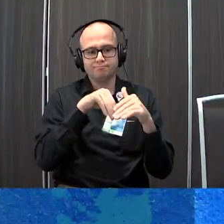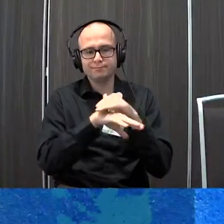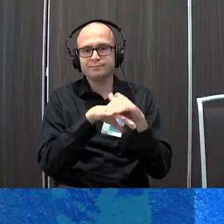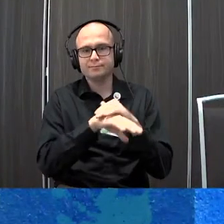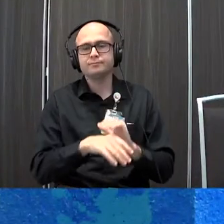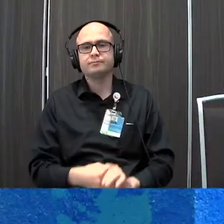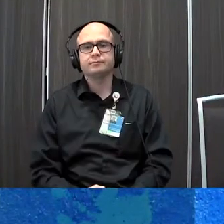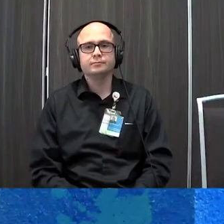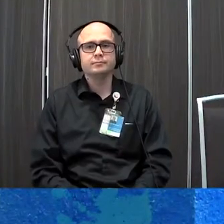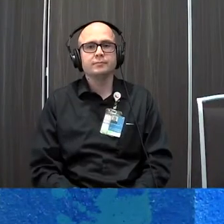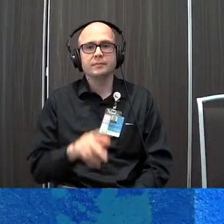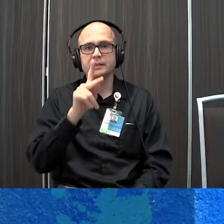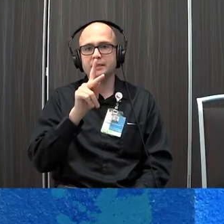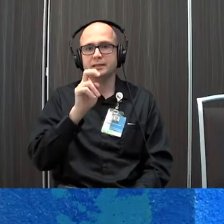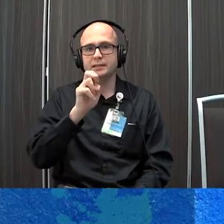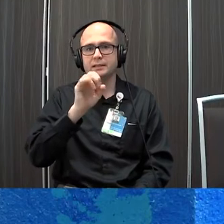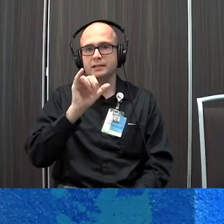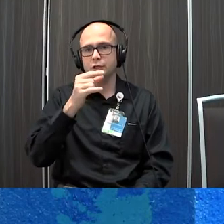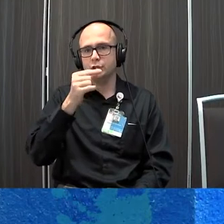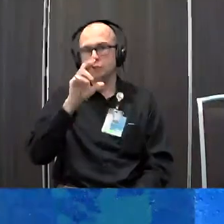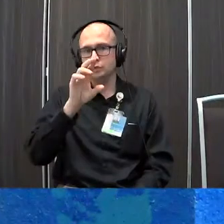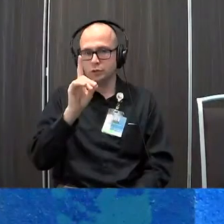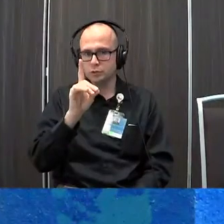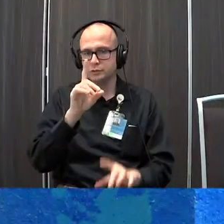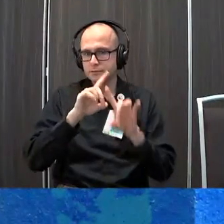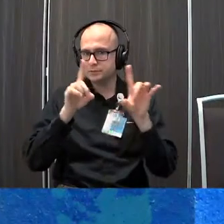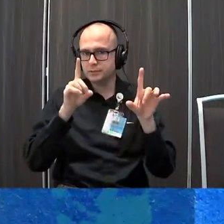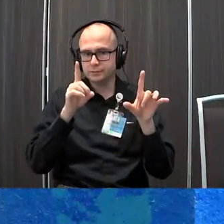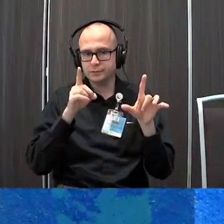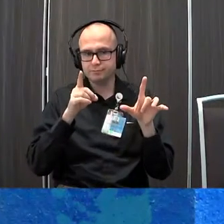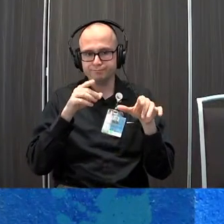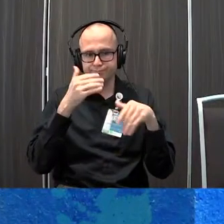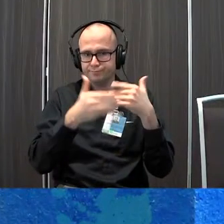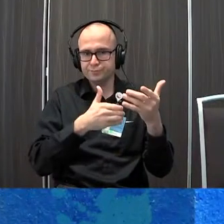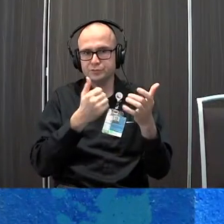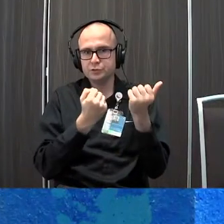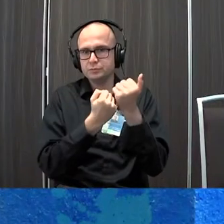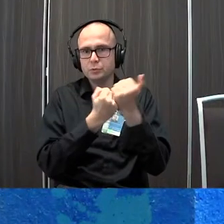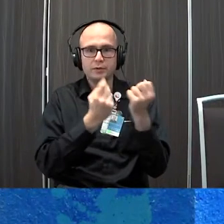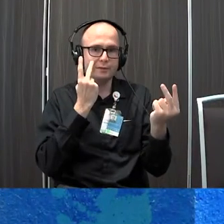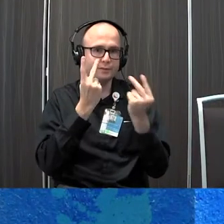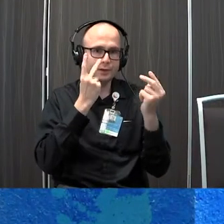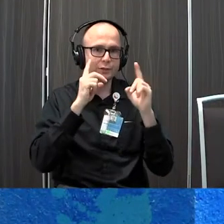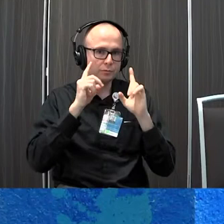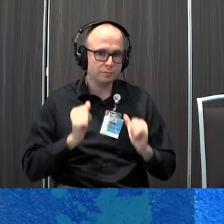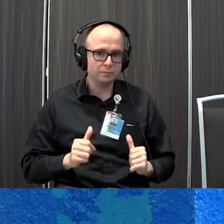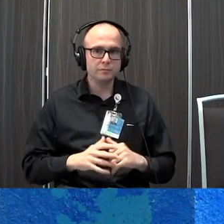the key guard that I mentioned is another way to support that visual impairment